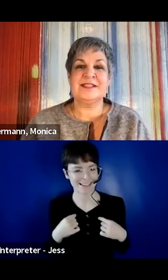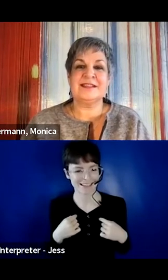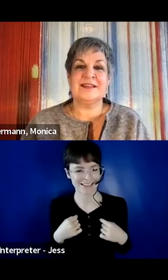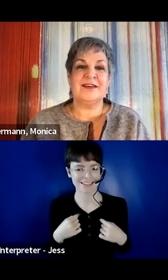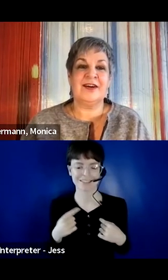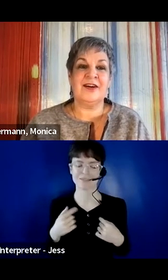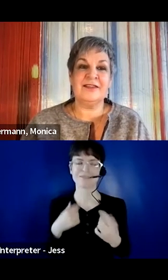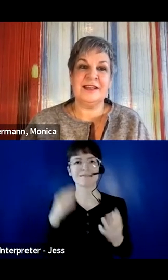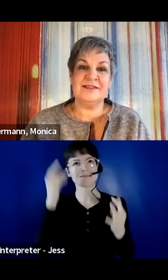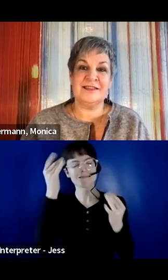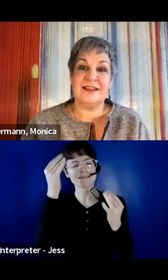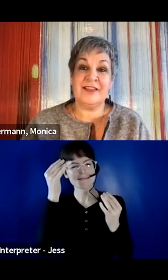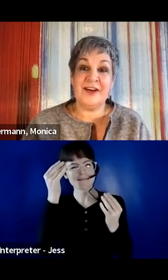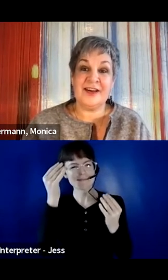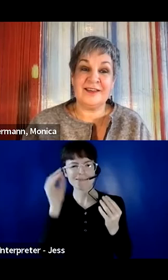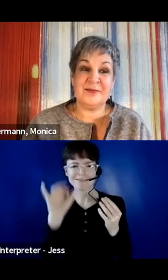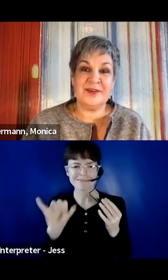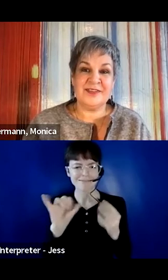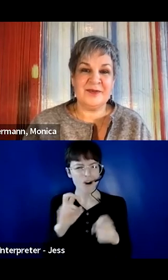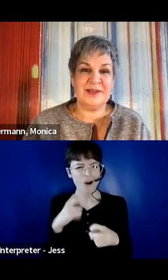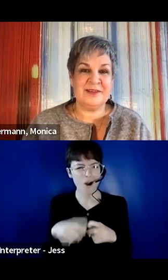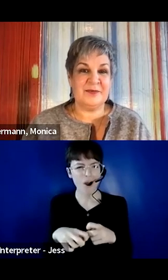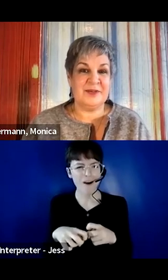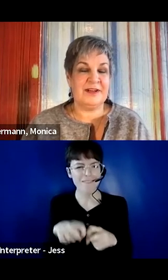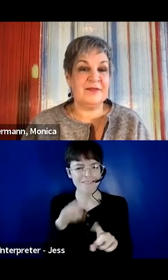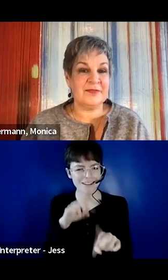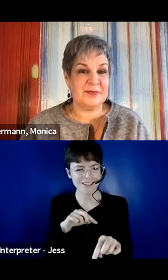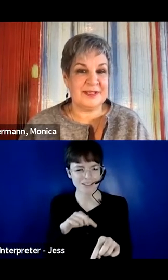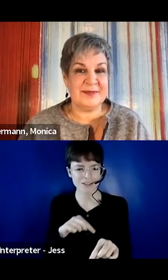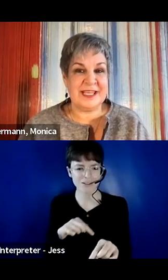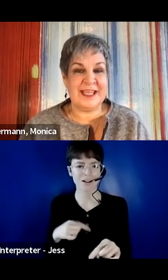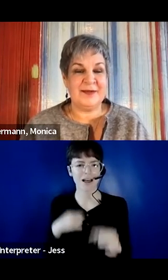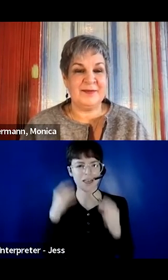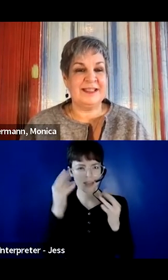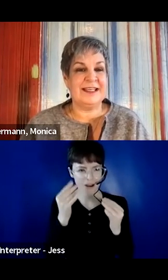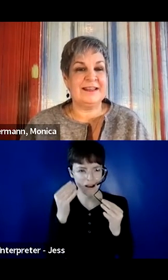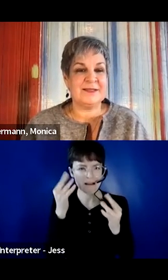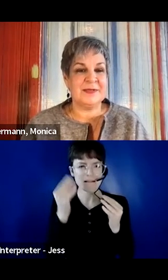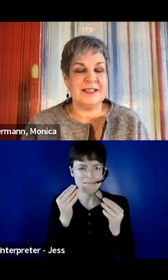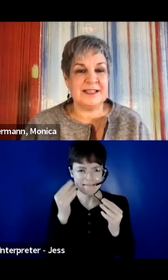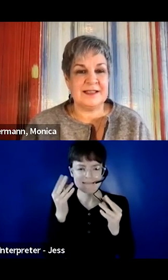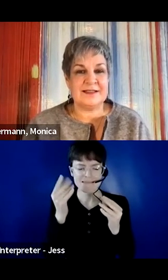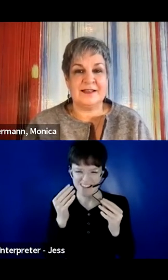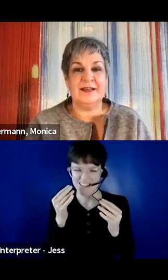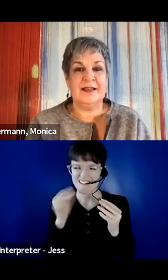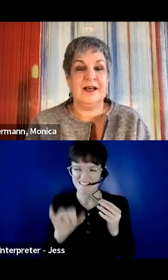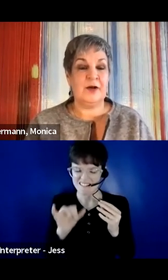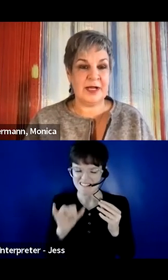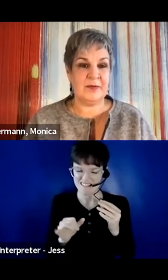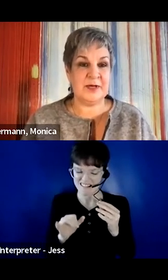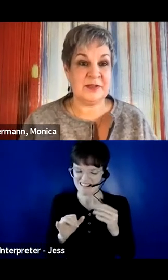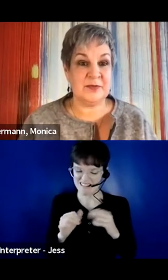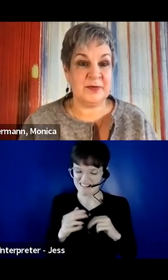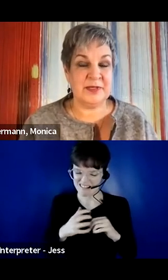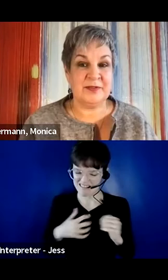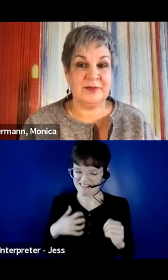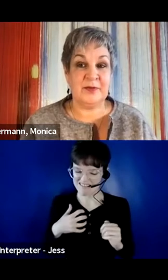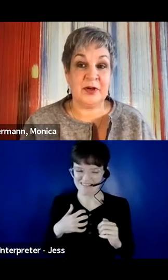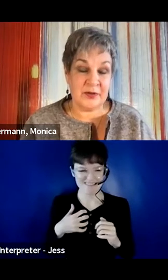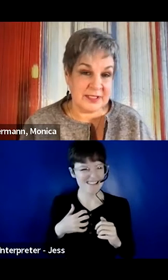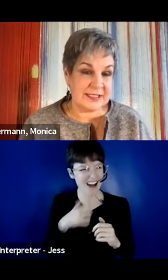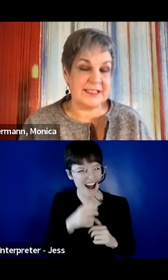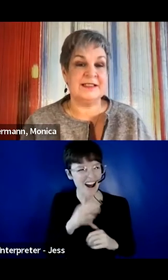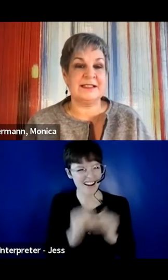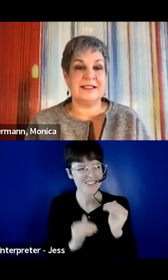It was harder to answer than I thought. The more I thought about it, the more uncomfortable I became. And that's because as a white Western woman